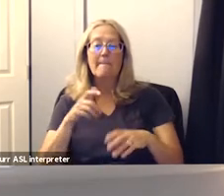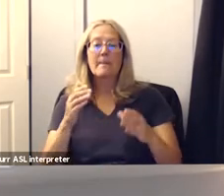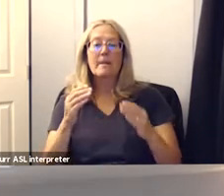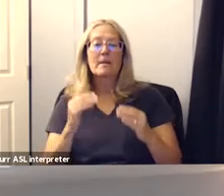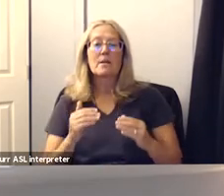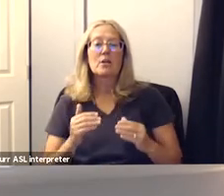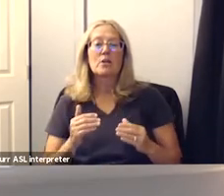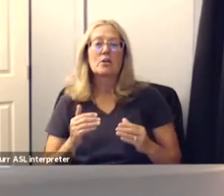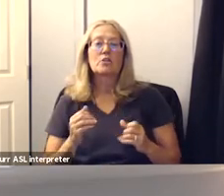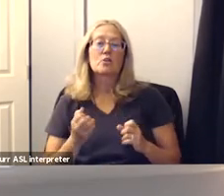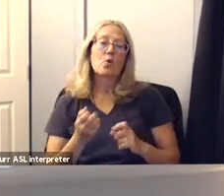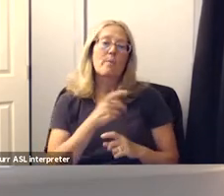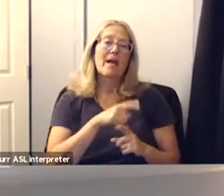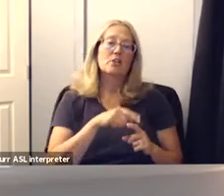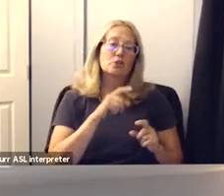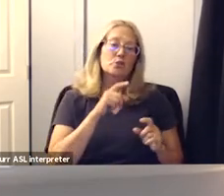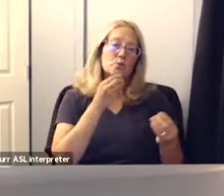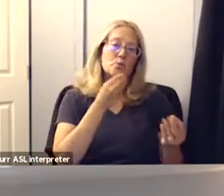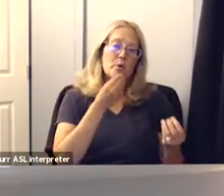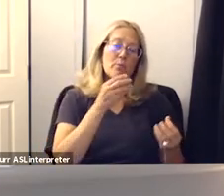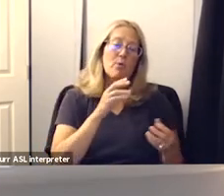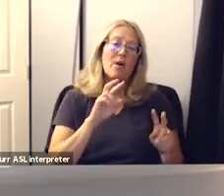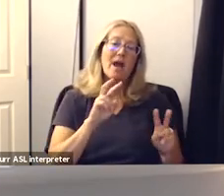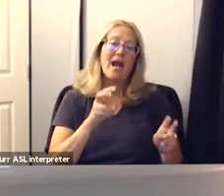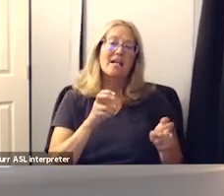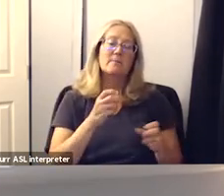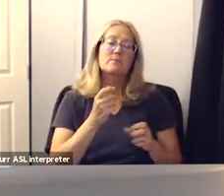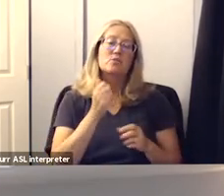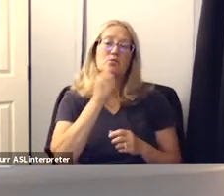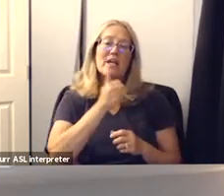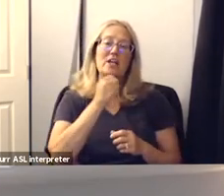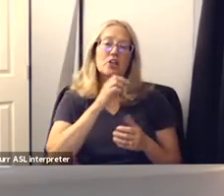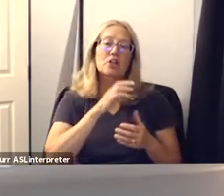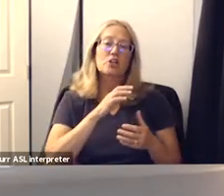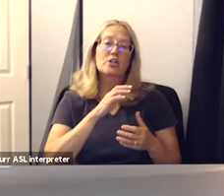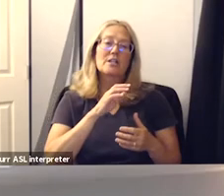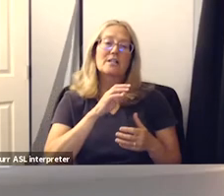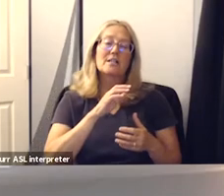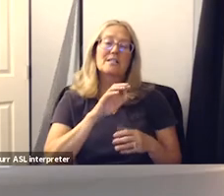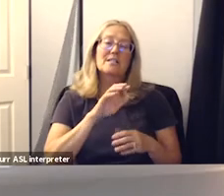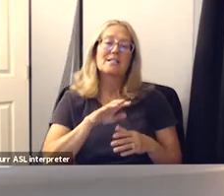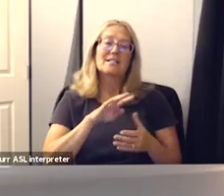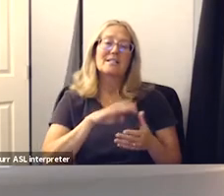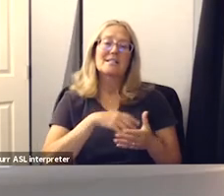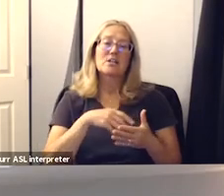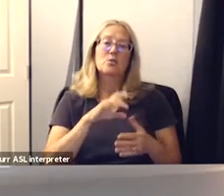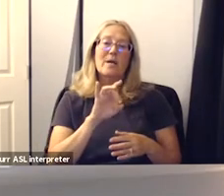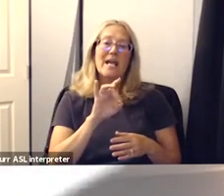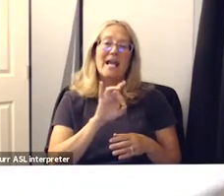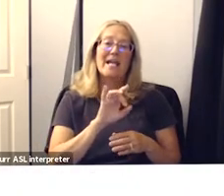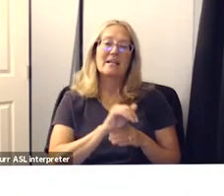move back to our report items our regularly scheduled 8 pm summer of learning